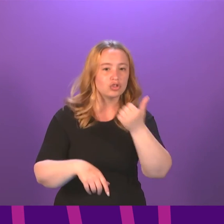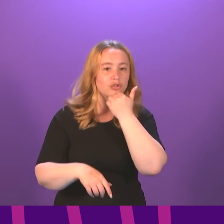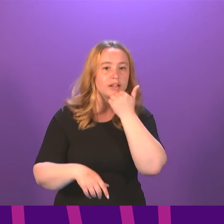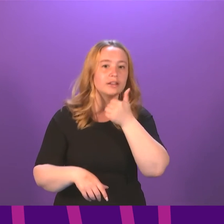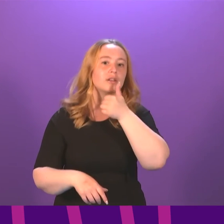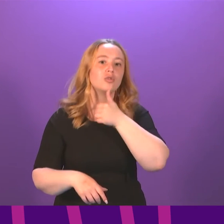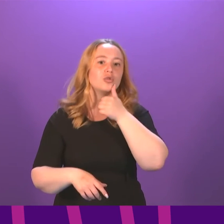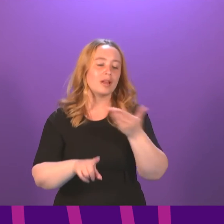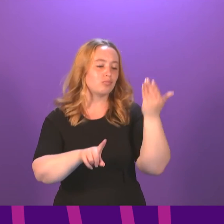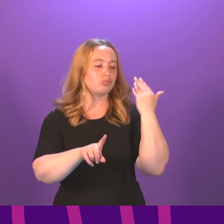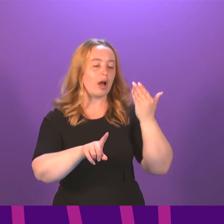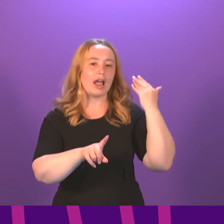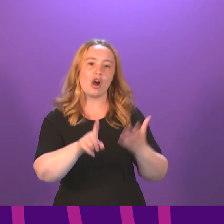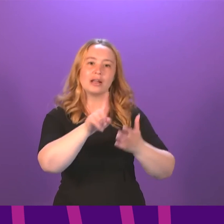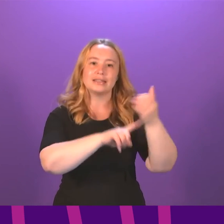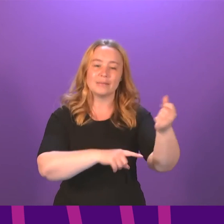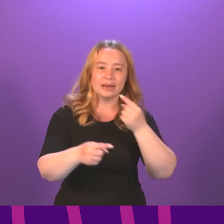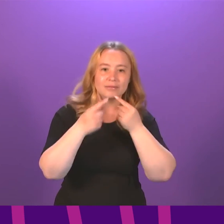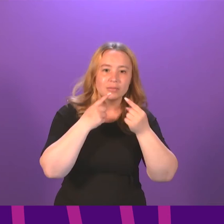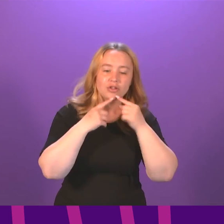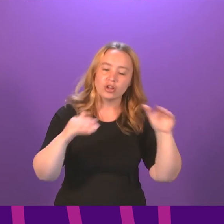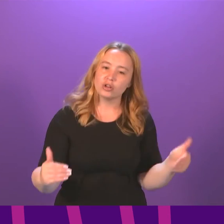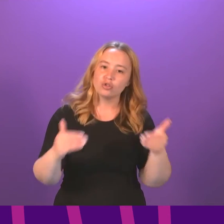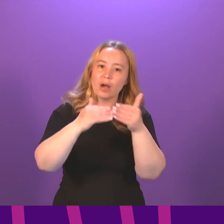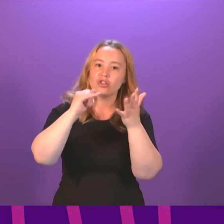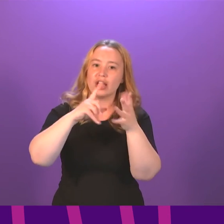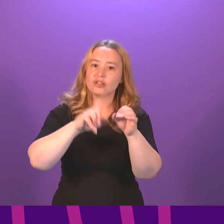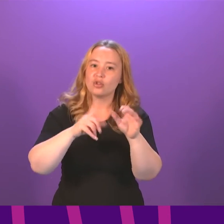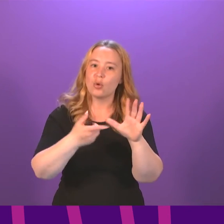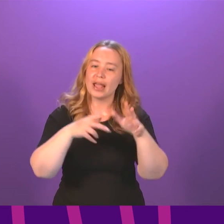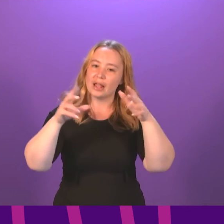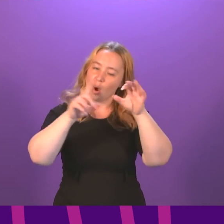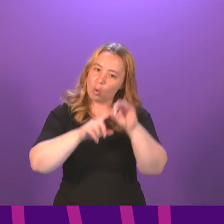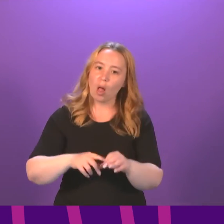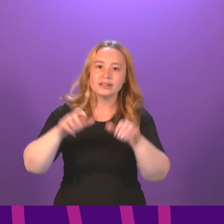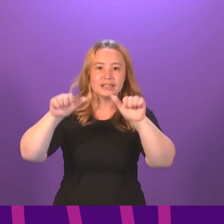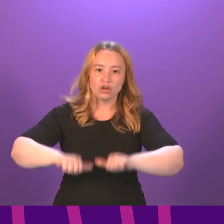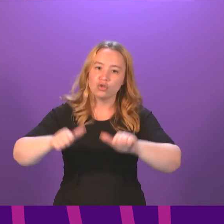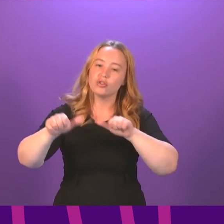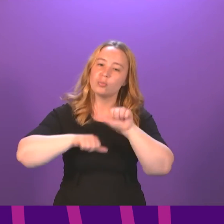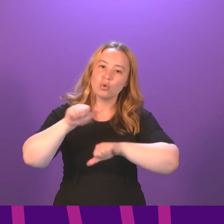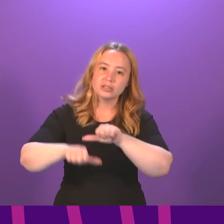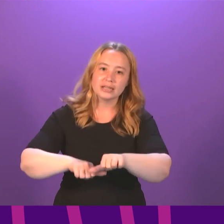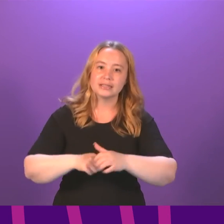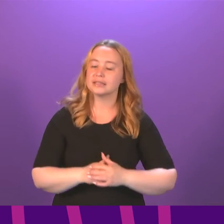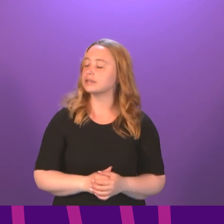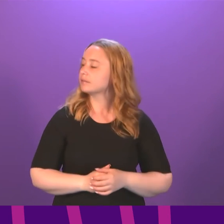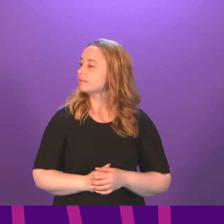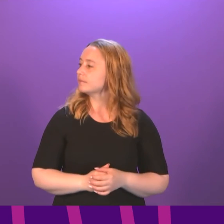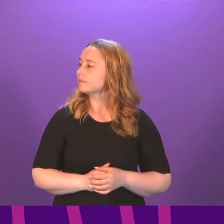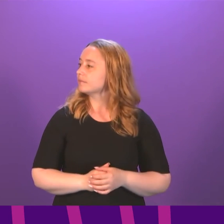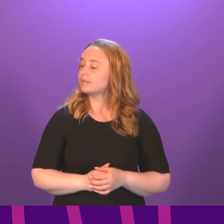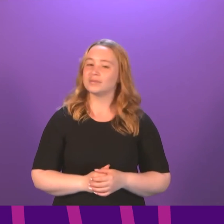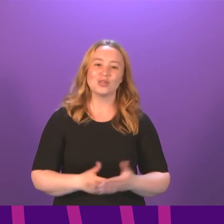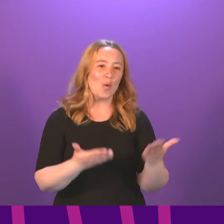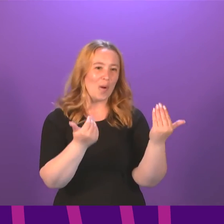a school's prior attainment data in order to meet SQE quality assurance processes. First Minister. Firstly,